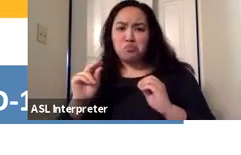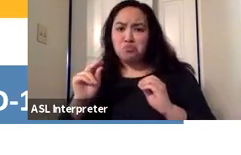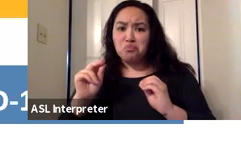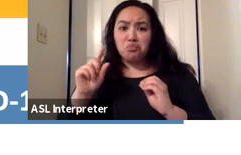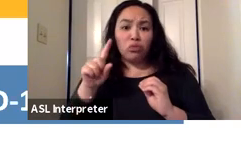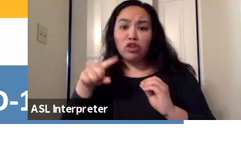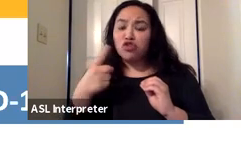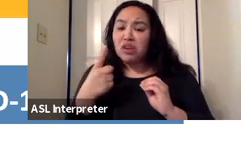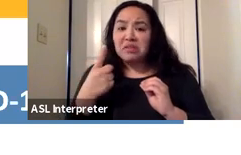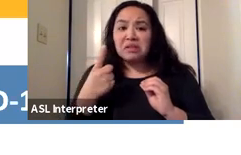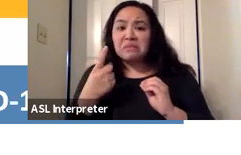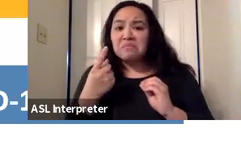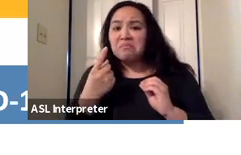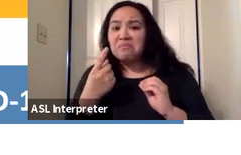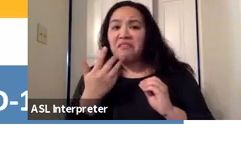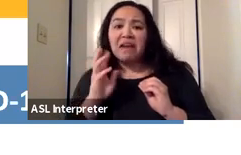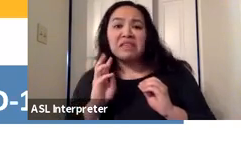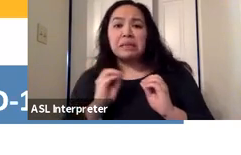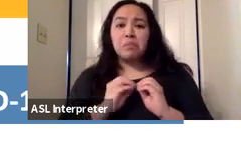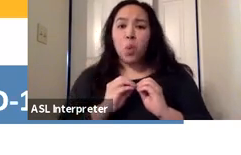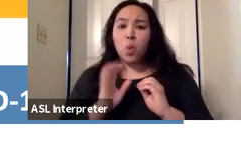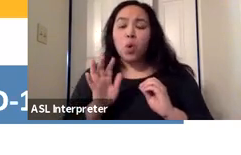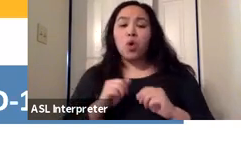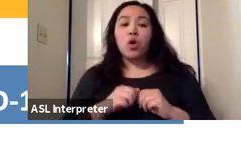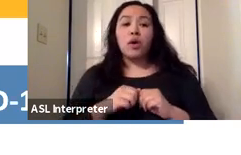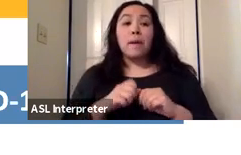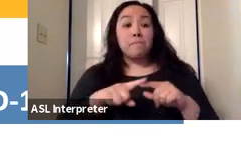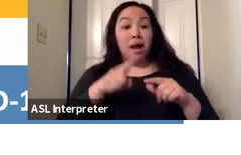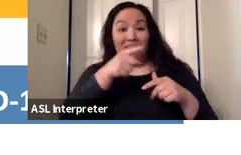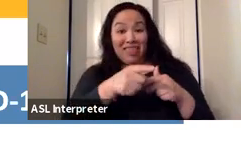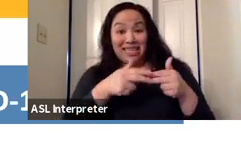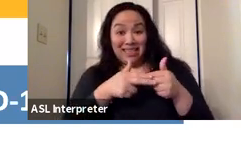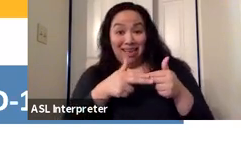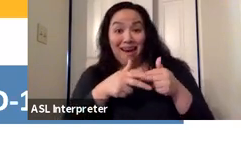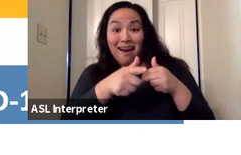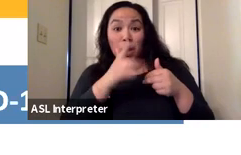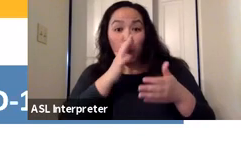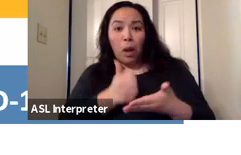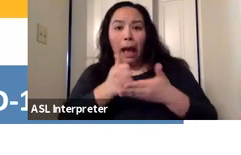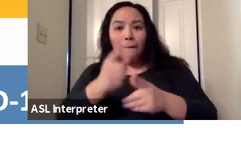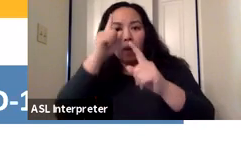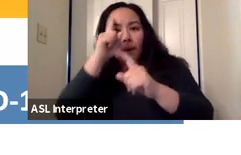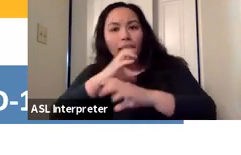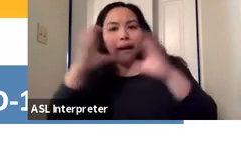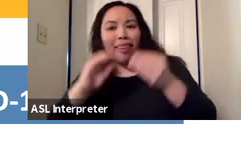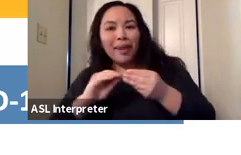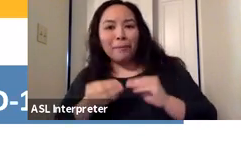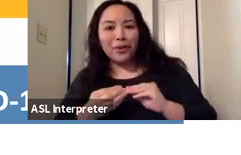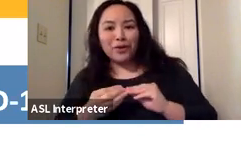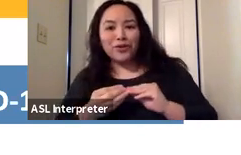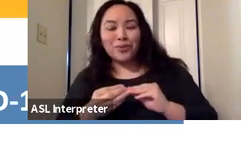another handful. And so this slide helps you kind of see what those numbers look like in the end.